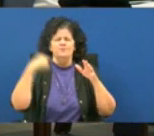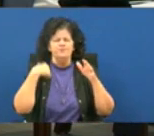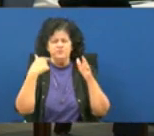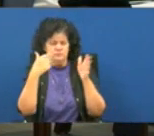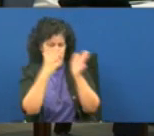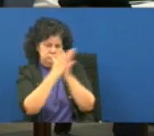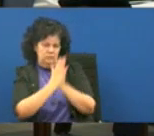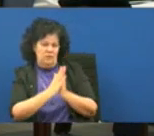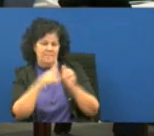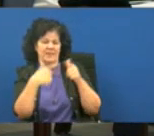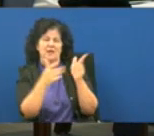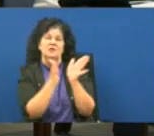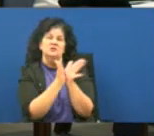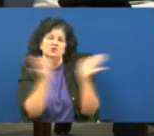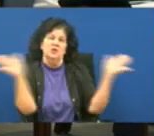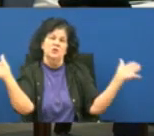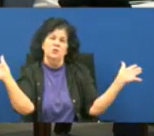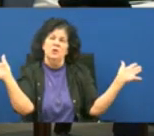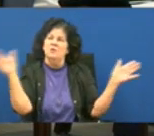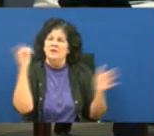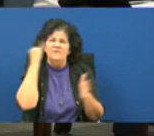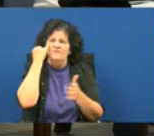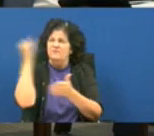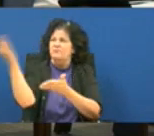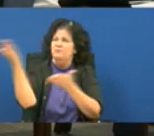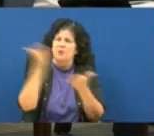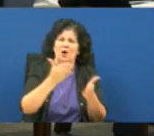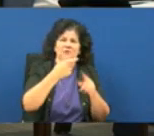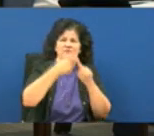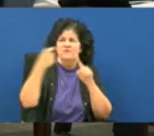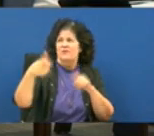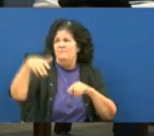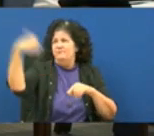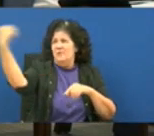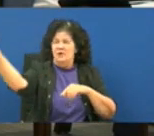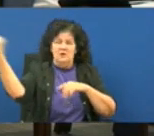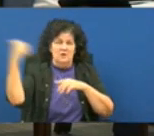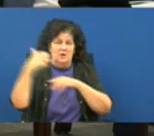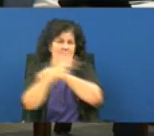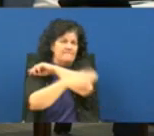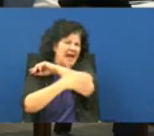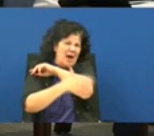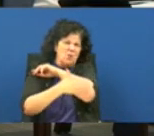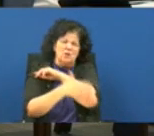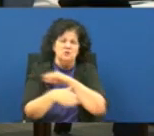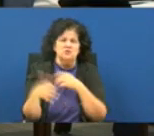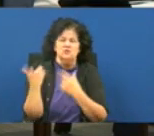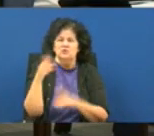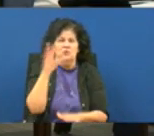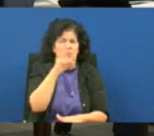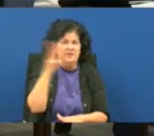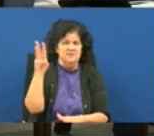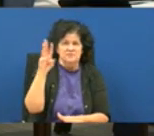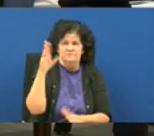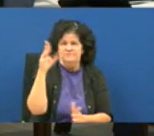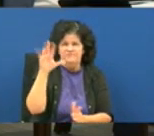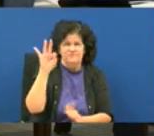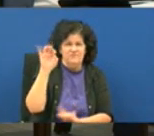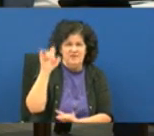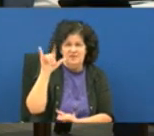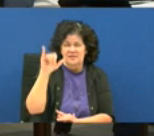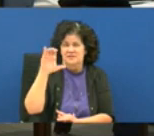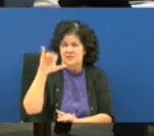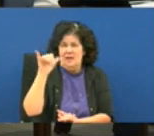that are brought from outside of paris ascension uh uh west caliciana um livingston